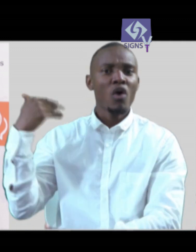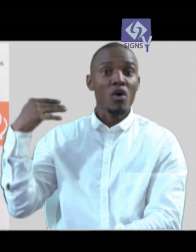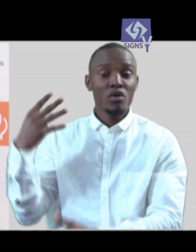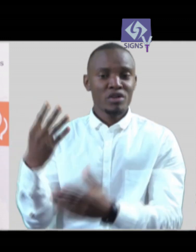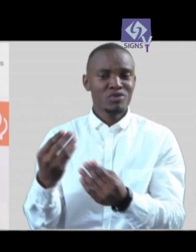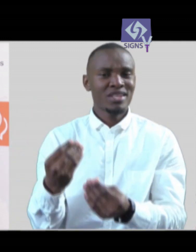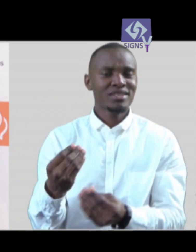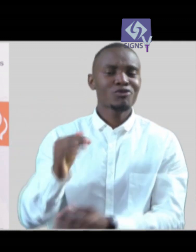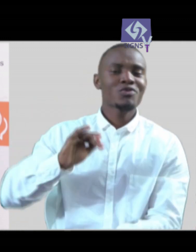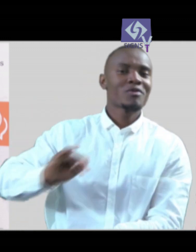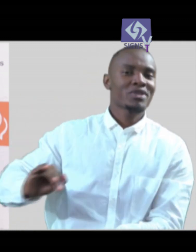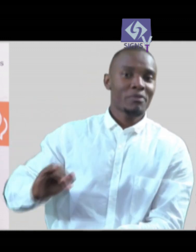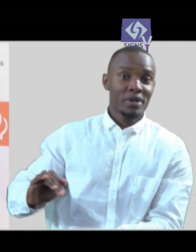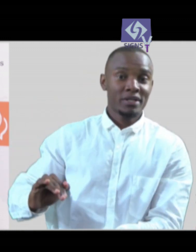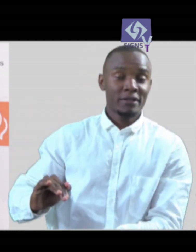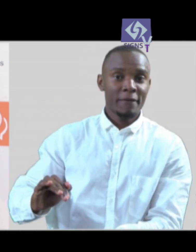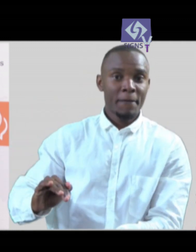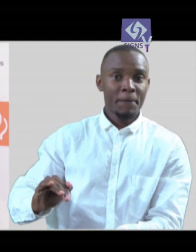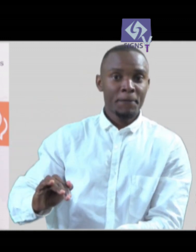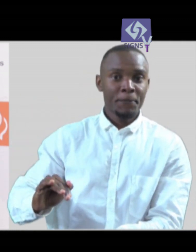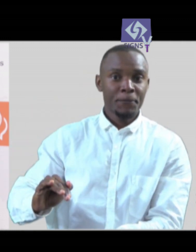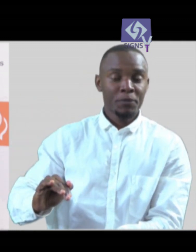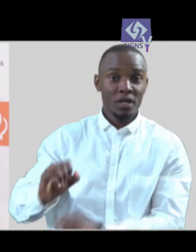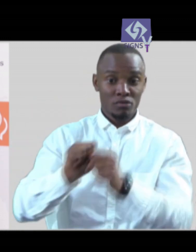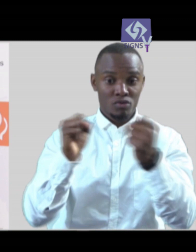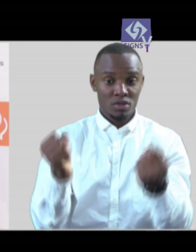with what is making headlines in the dailies keep it science